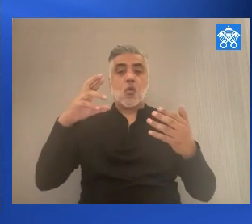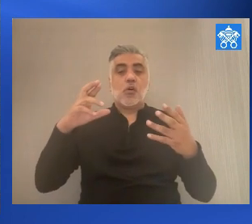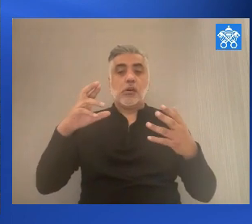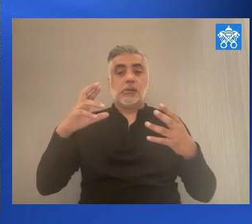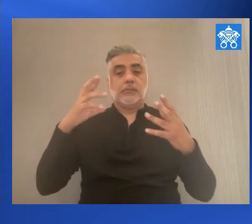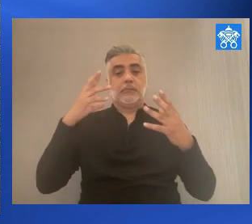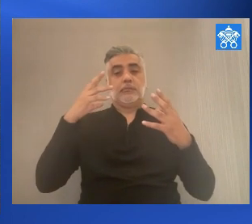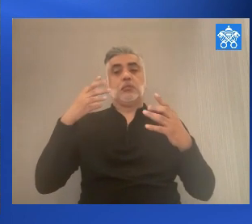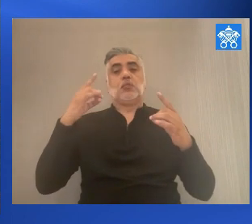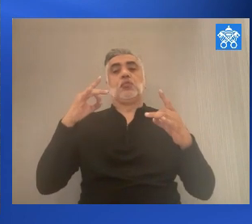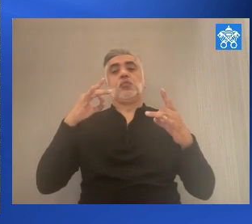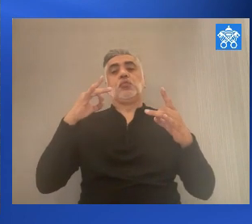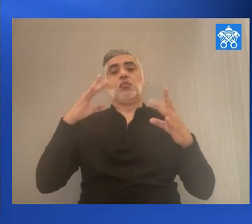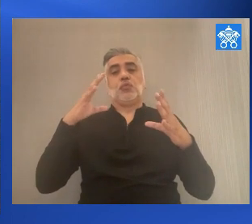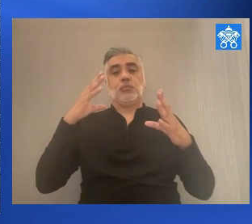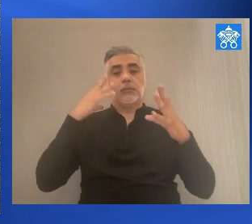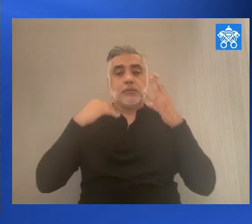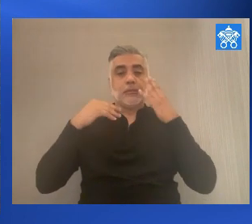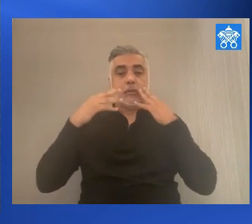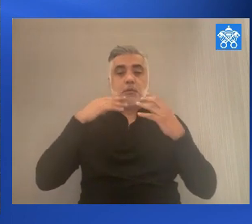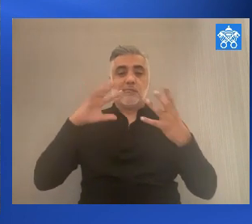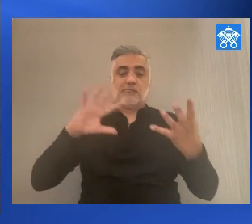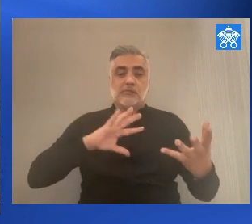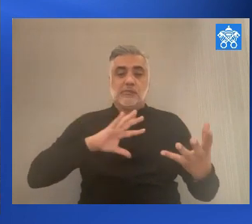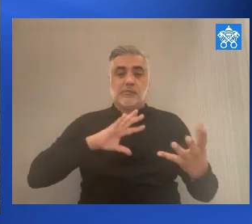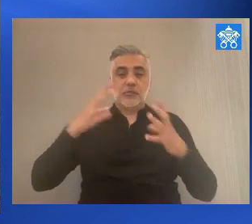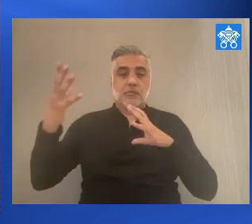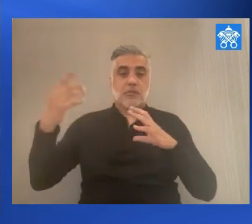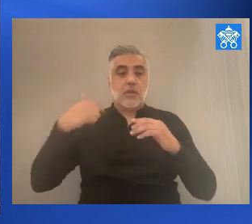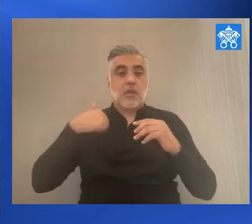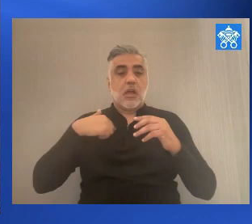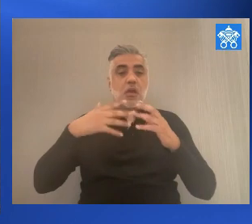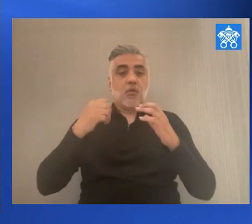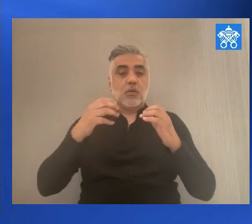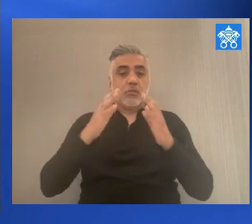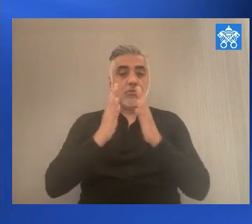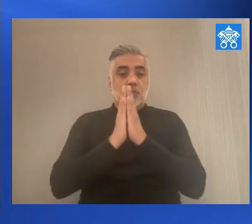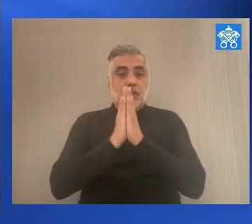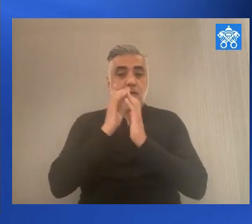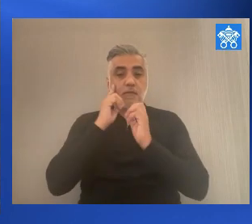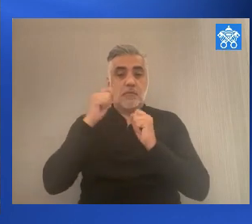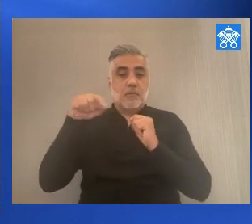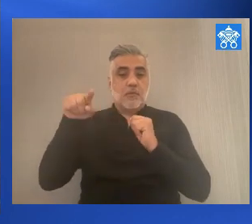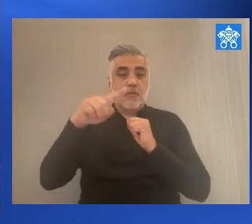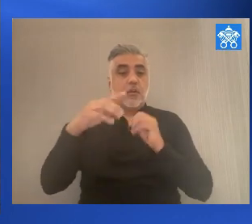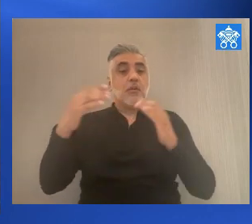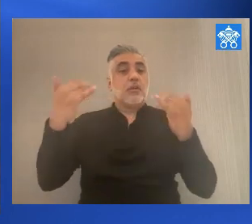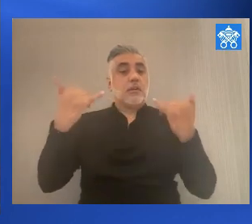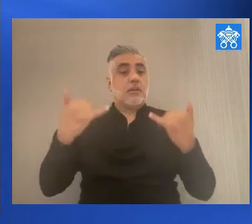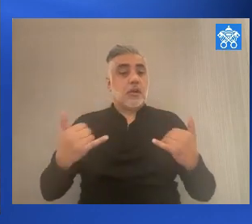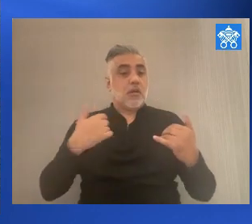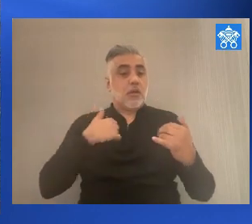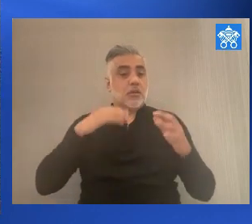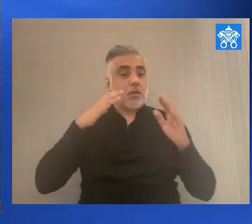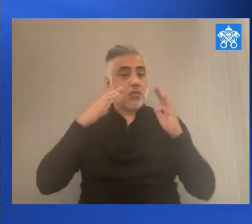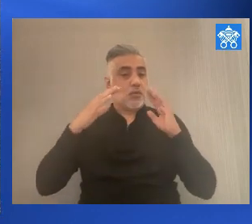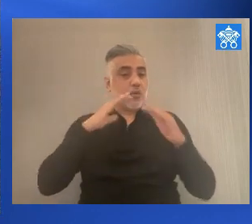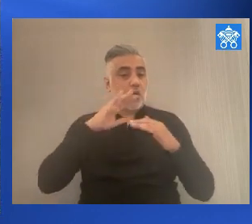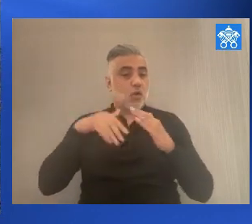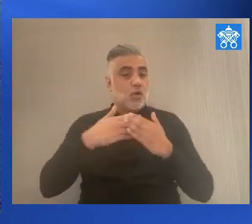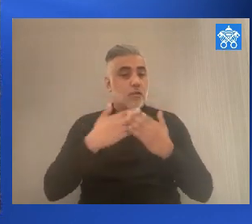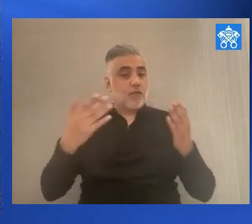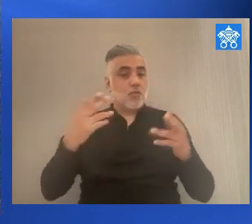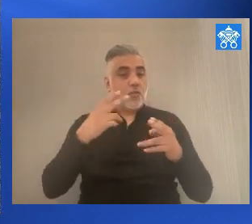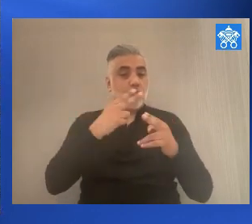affected by these floods. I would like to greet all of you, the Roman pilgrims from various